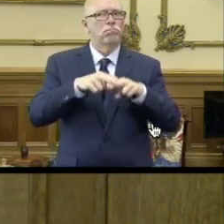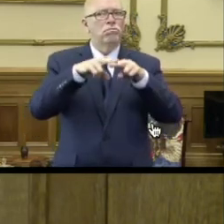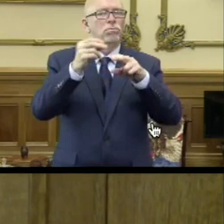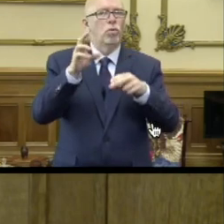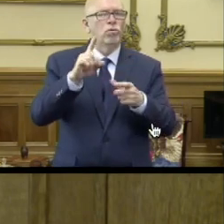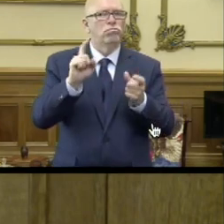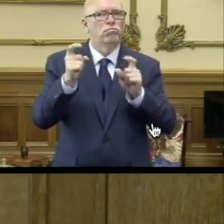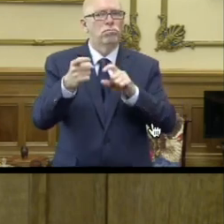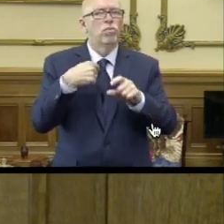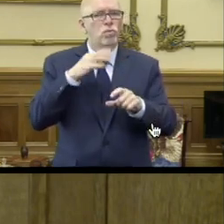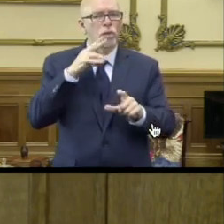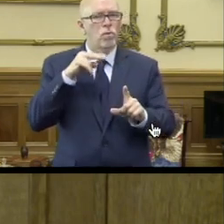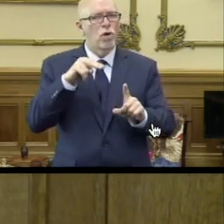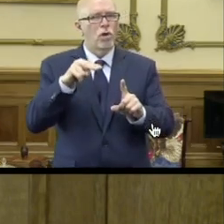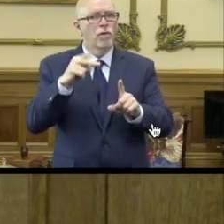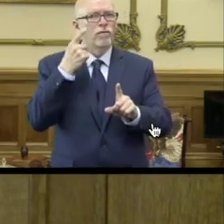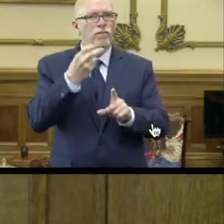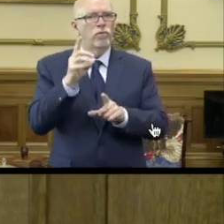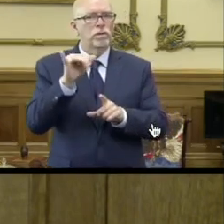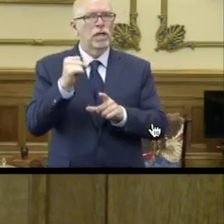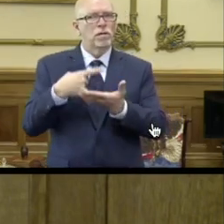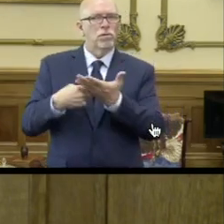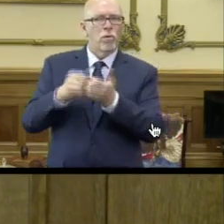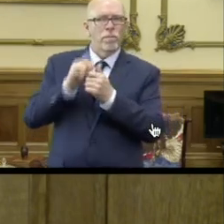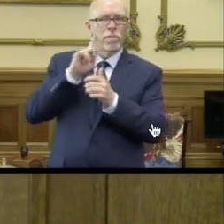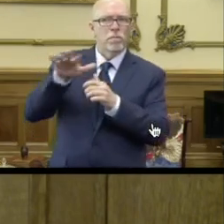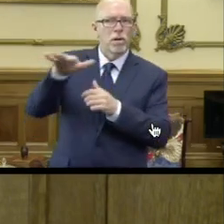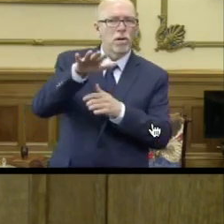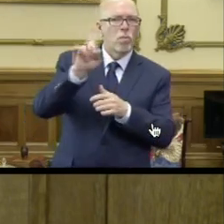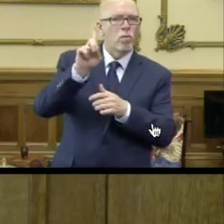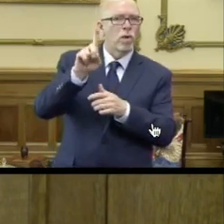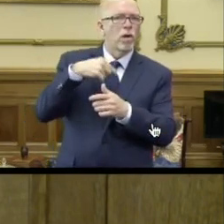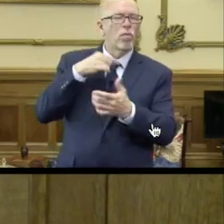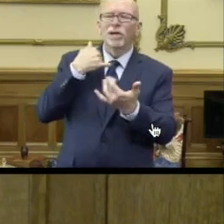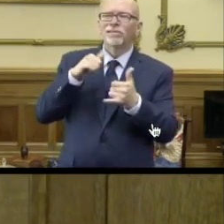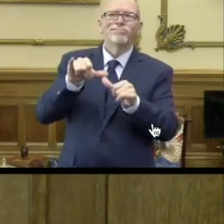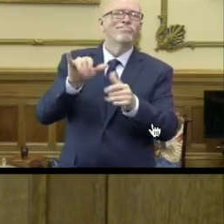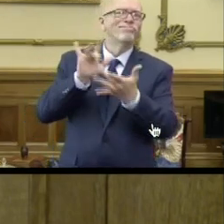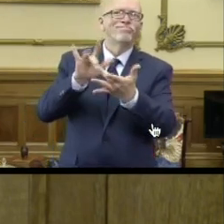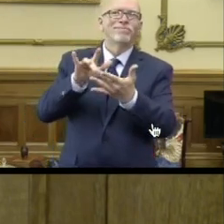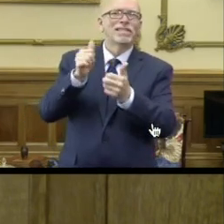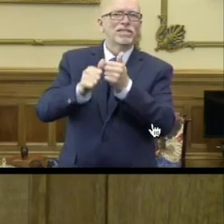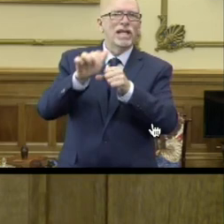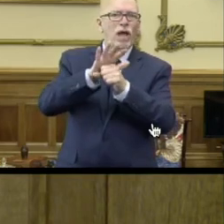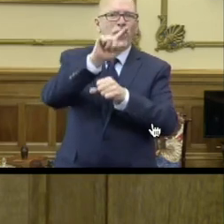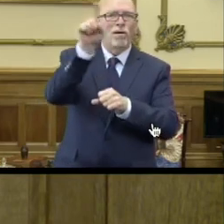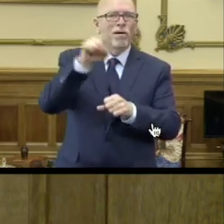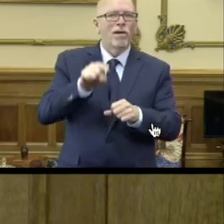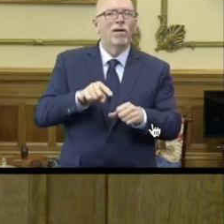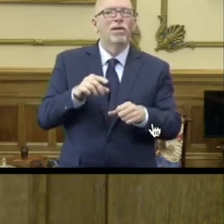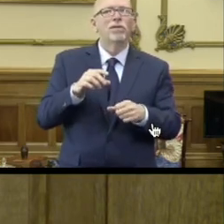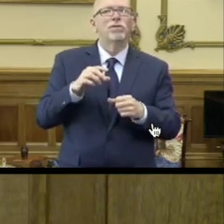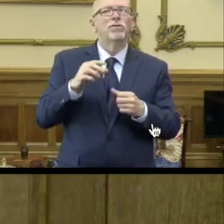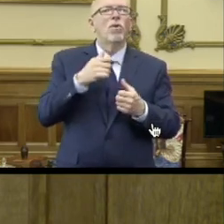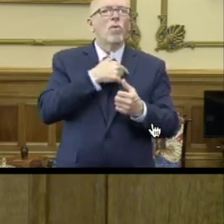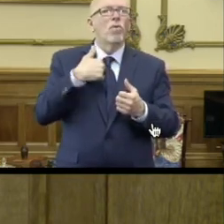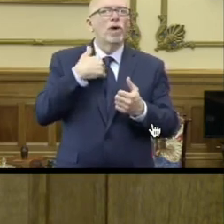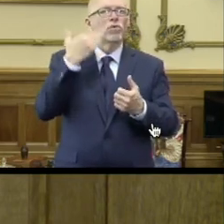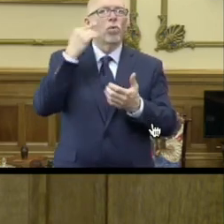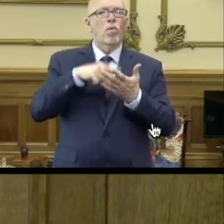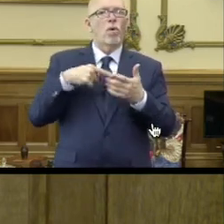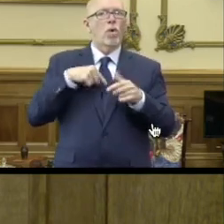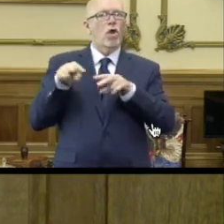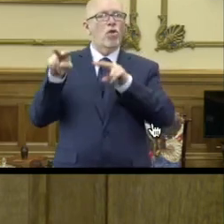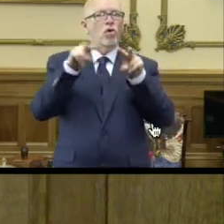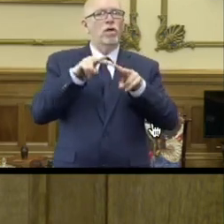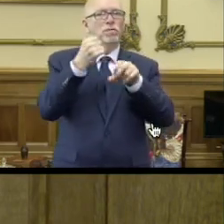we'll watch it for a couple of days. We can talk to the people in the community. We're in constant contact with each region. So we really know not only what are we looking at data-wise